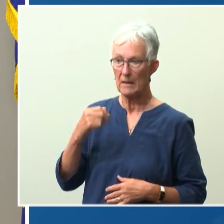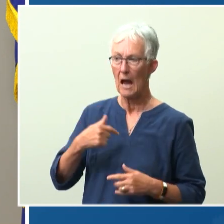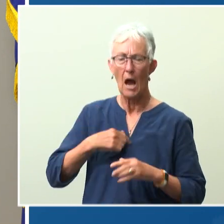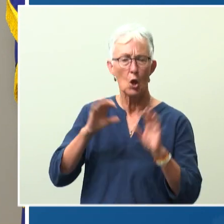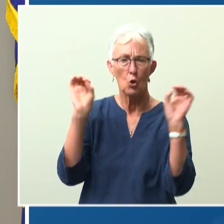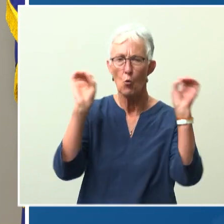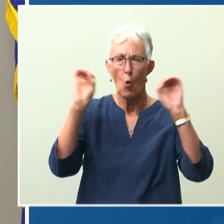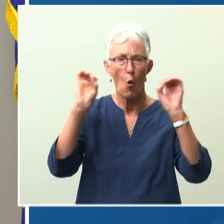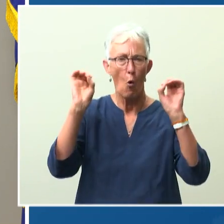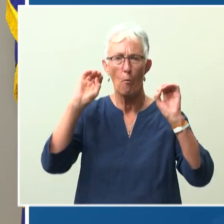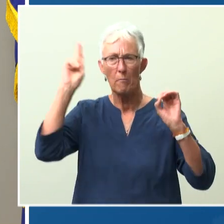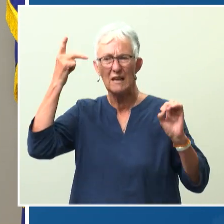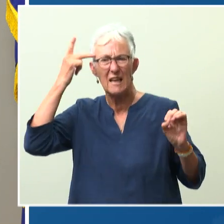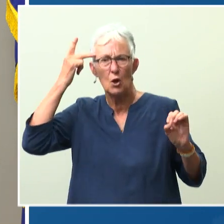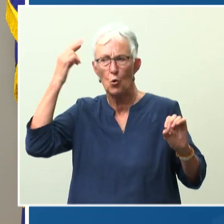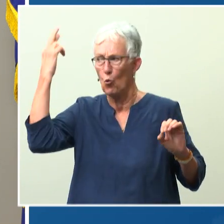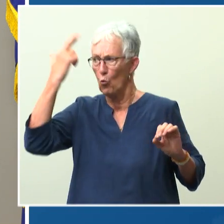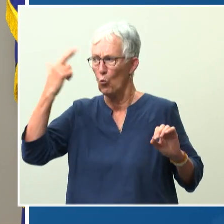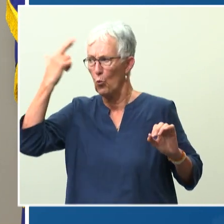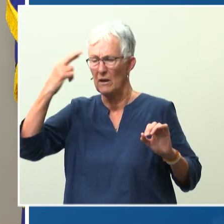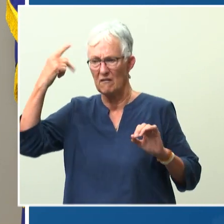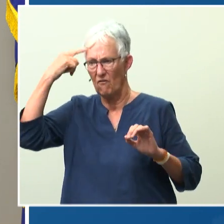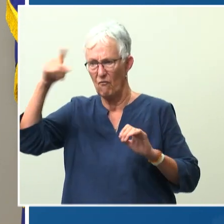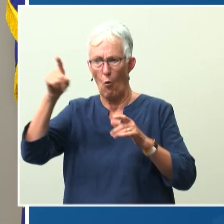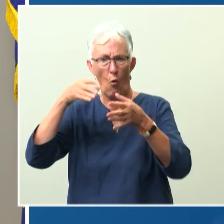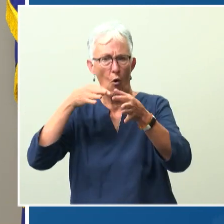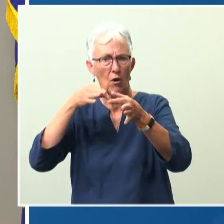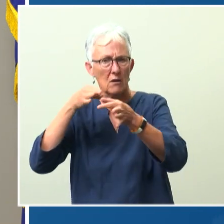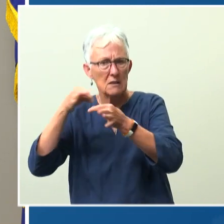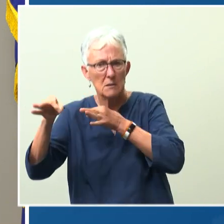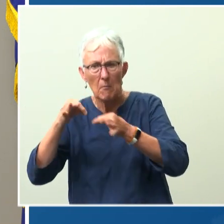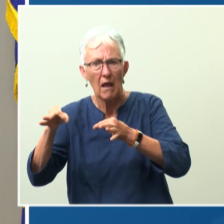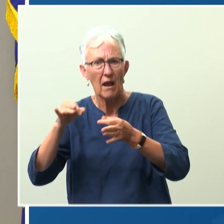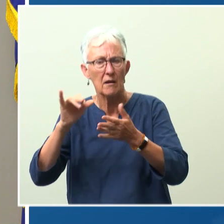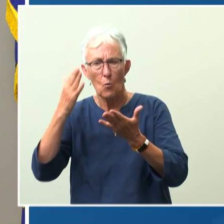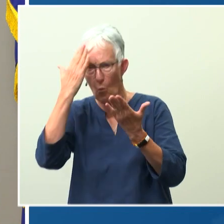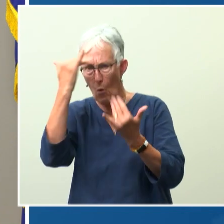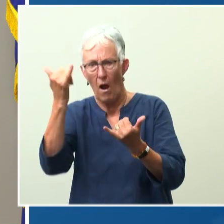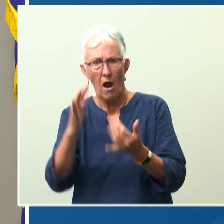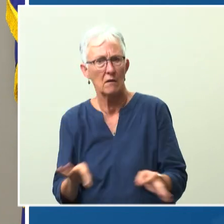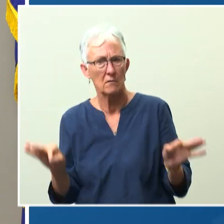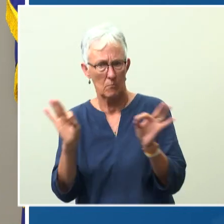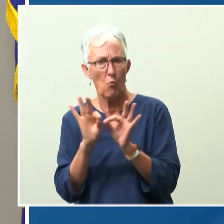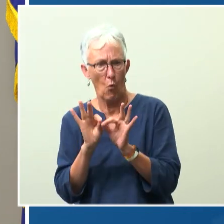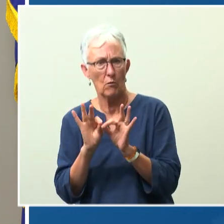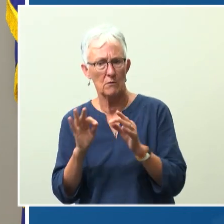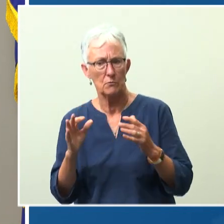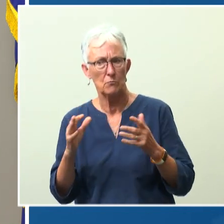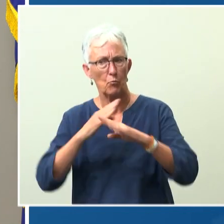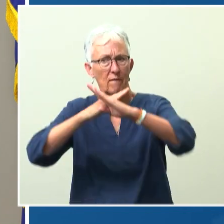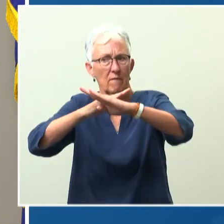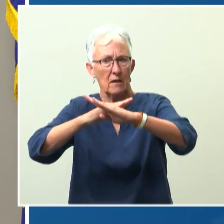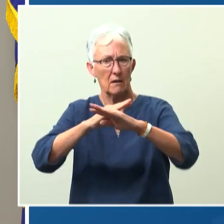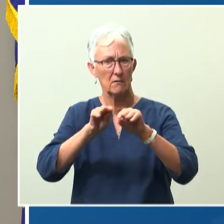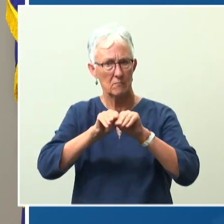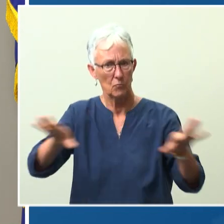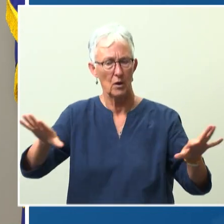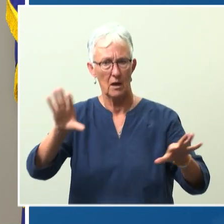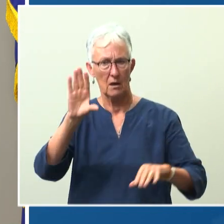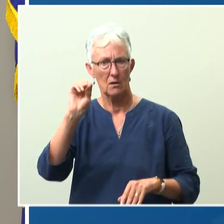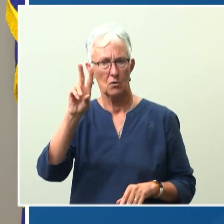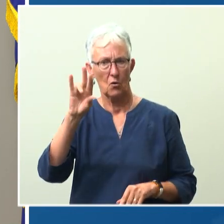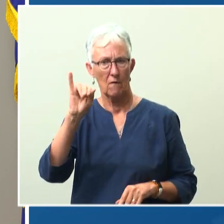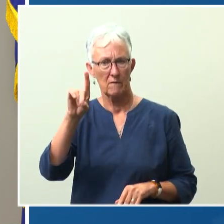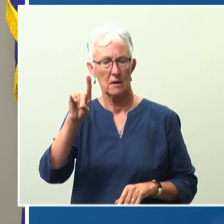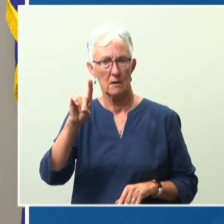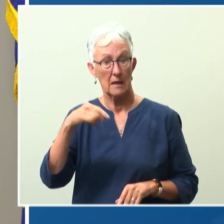of any sort, nor am I here to place judgment or disdain. My presence here today is